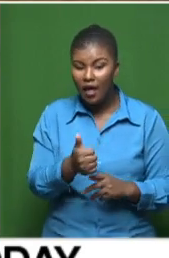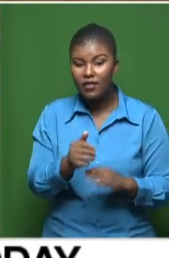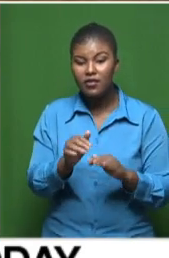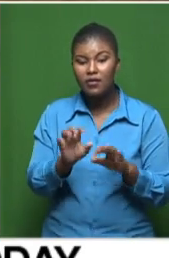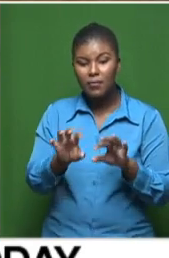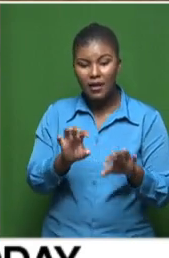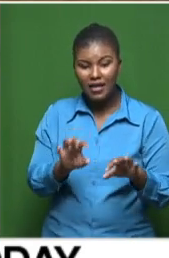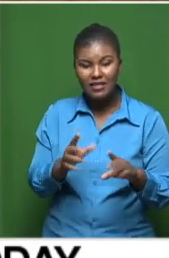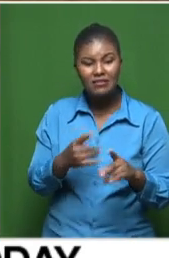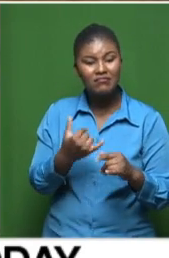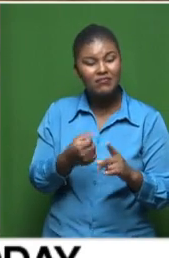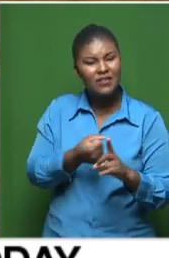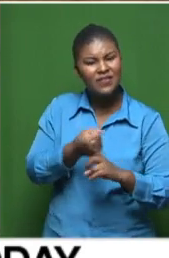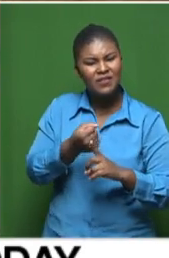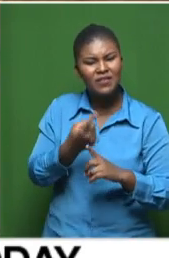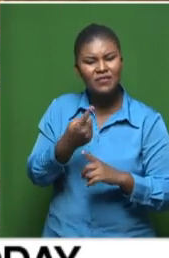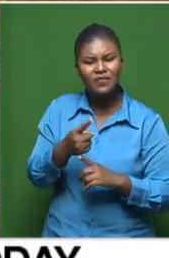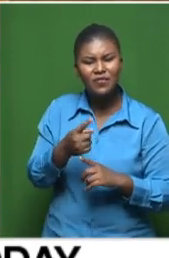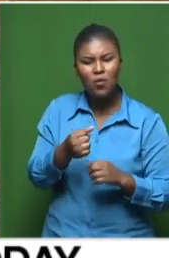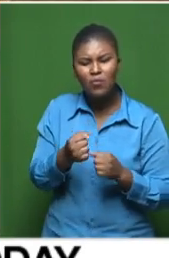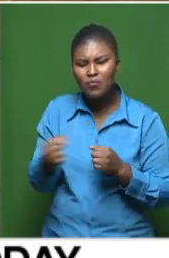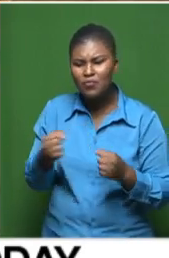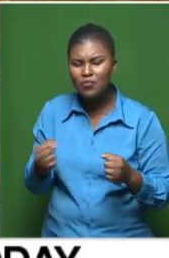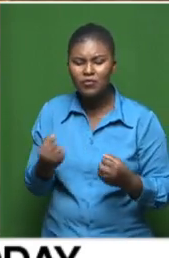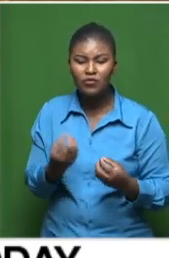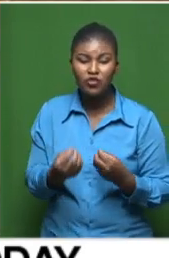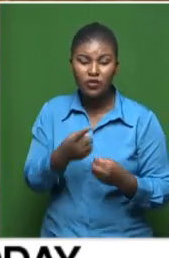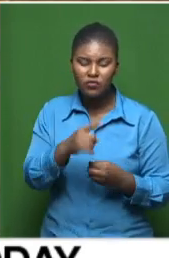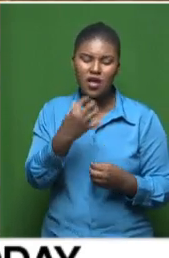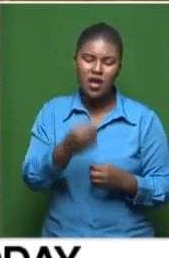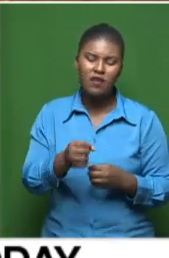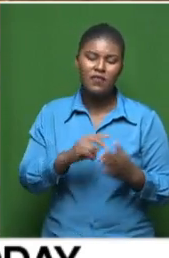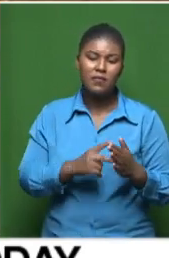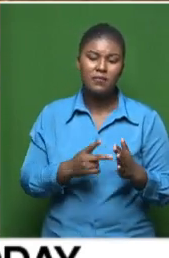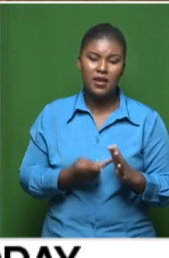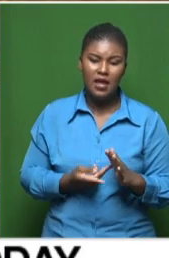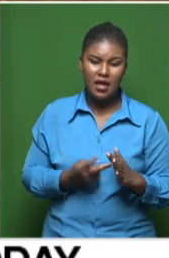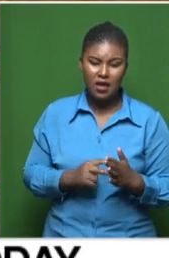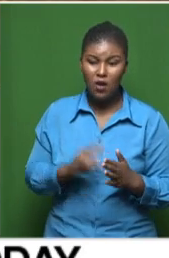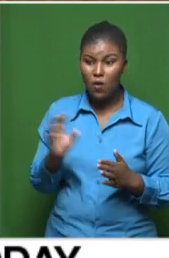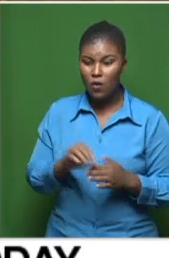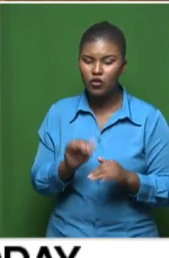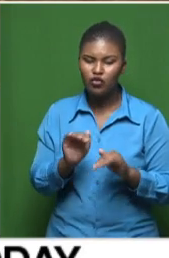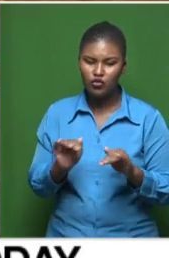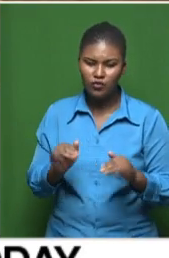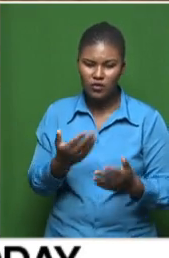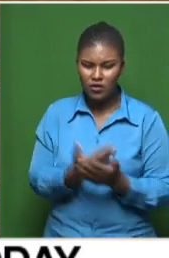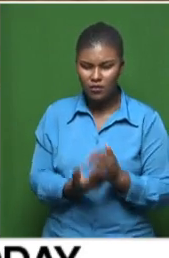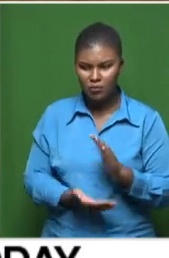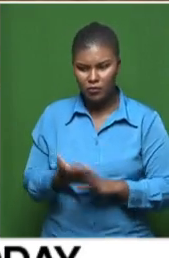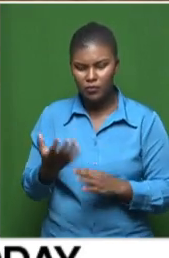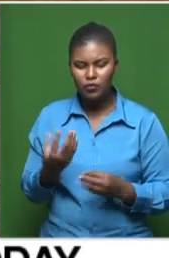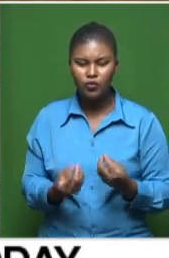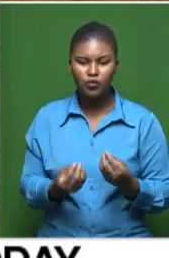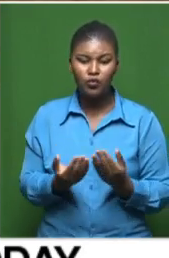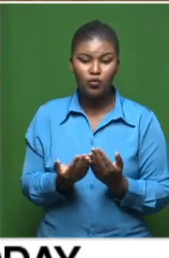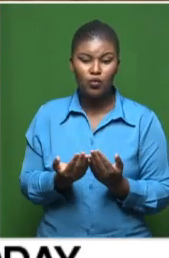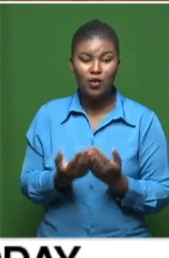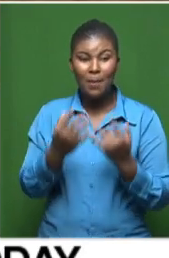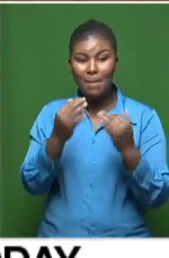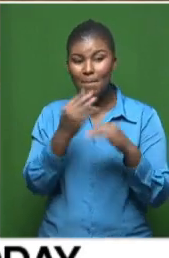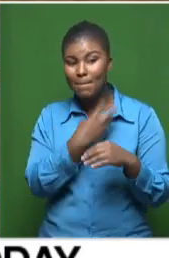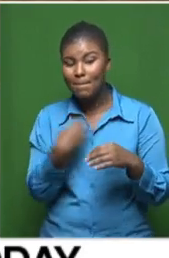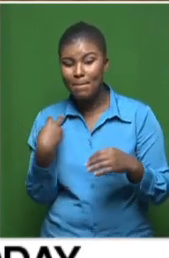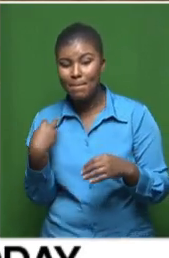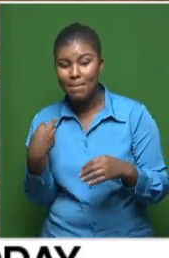for spacing, she's telling us that there are plans. She is going to be, or she has been in engagements with the Minister of Finance to try